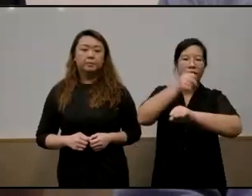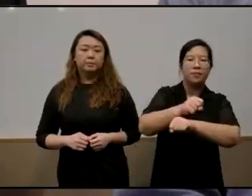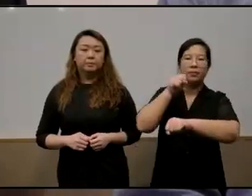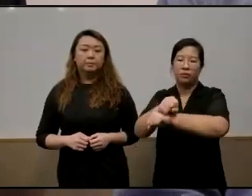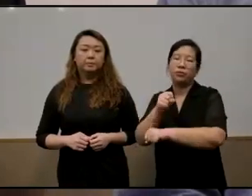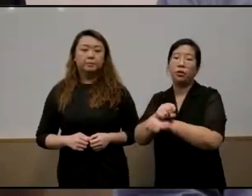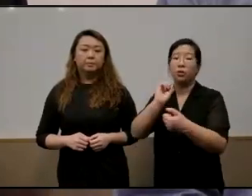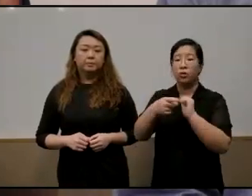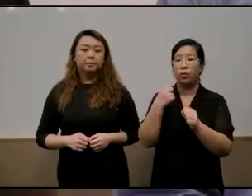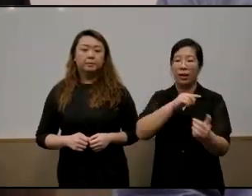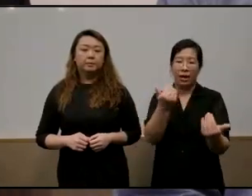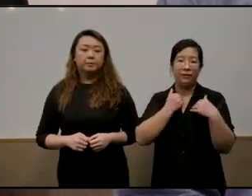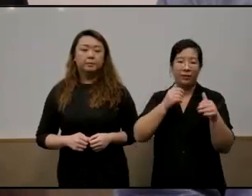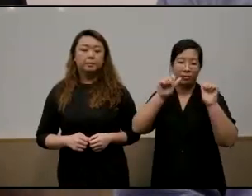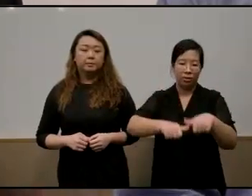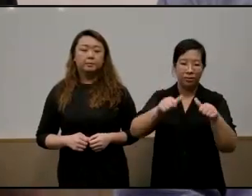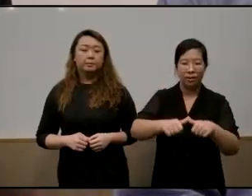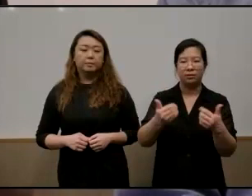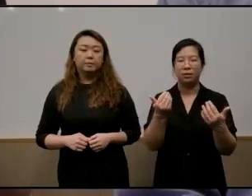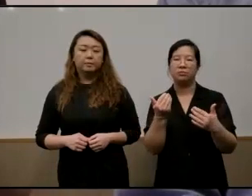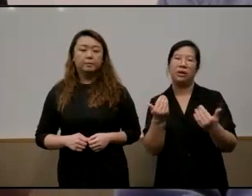possibility of a dignified life